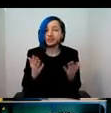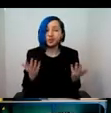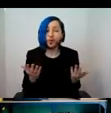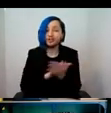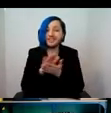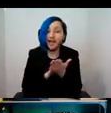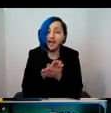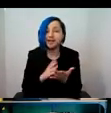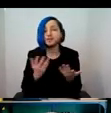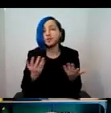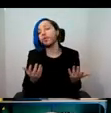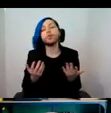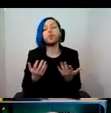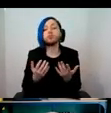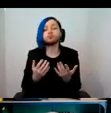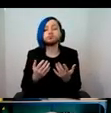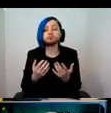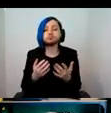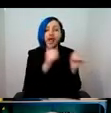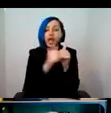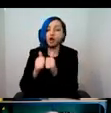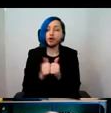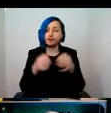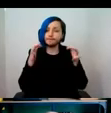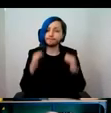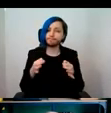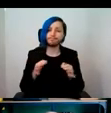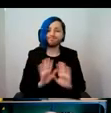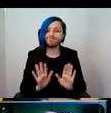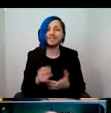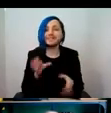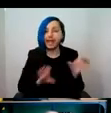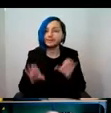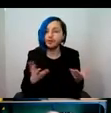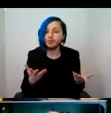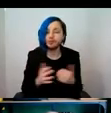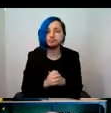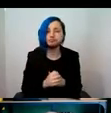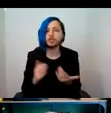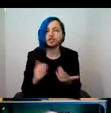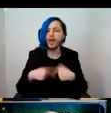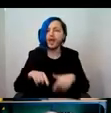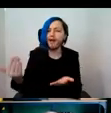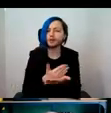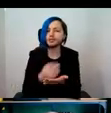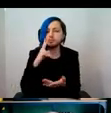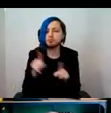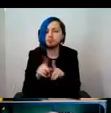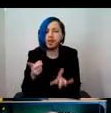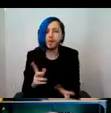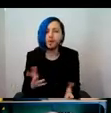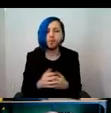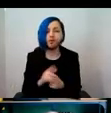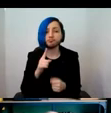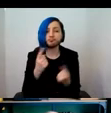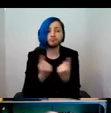surrounded with agreements and so on, but it's an experiment. So what does it look like? Well, the first thing to emphasize is we